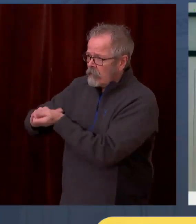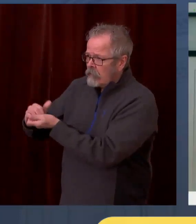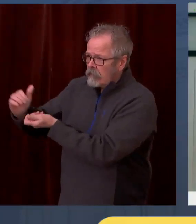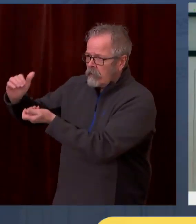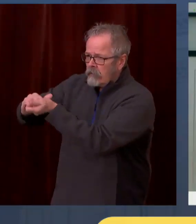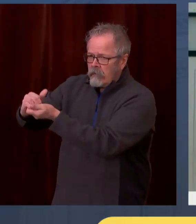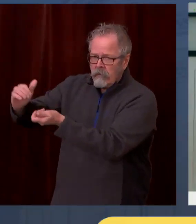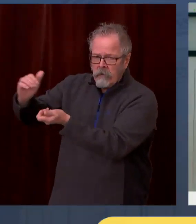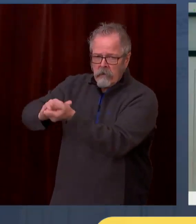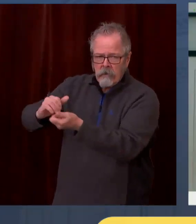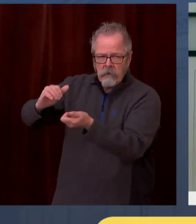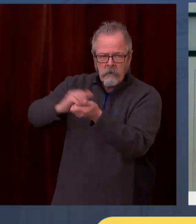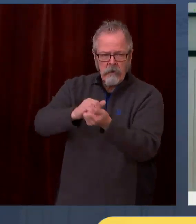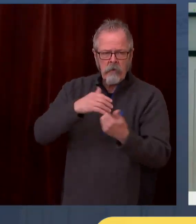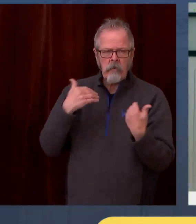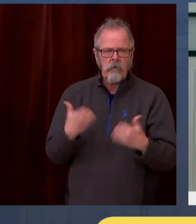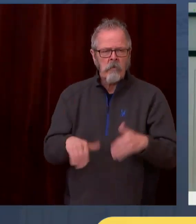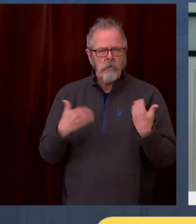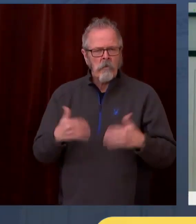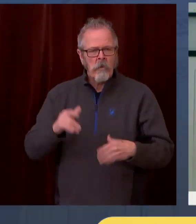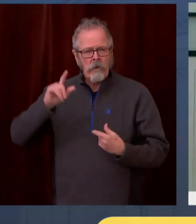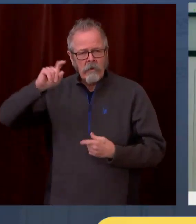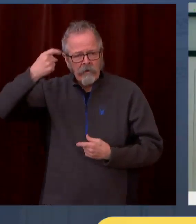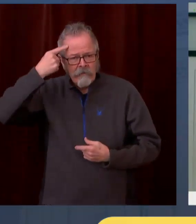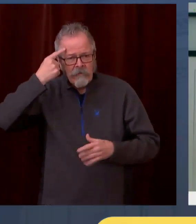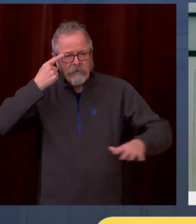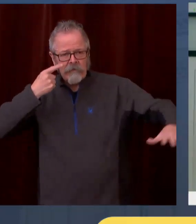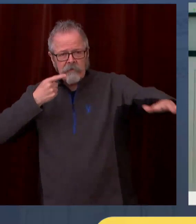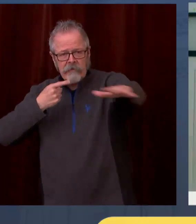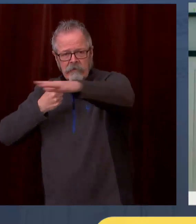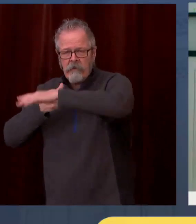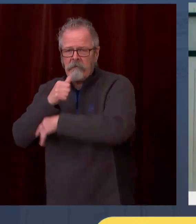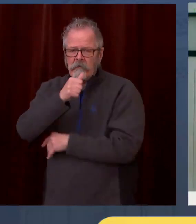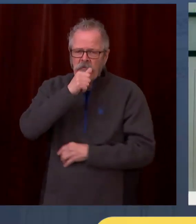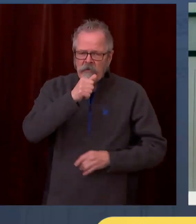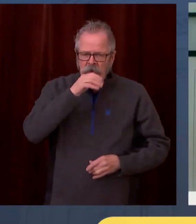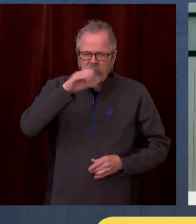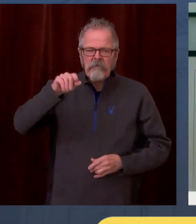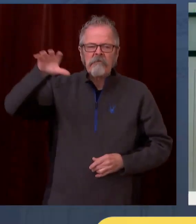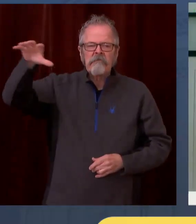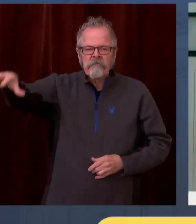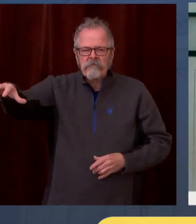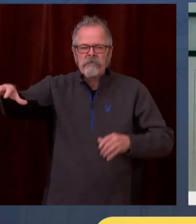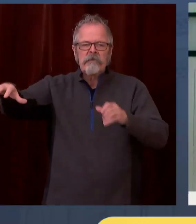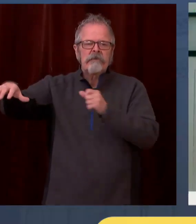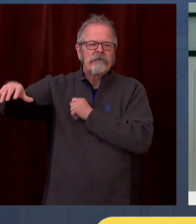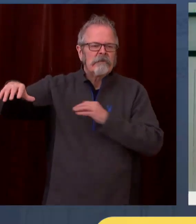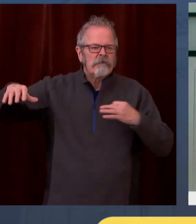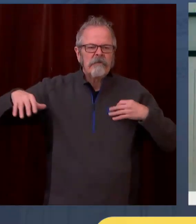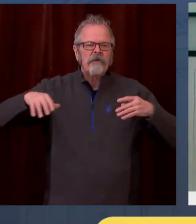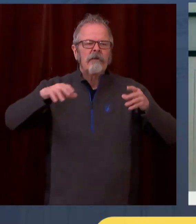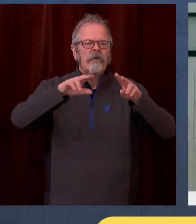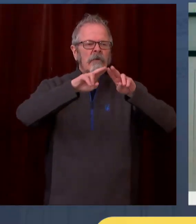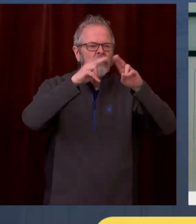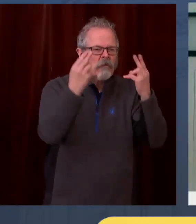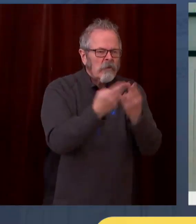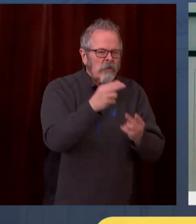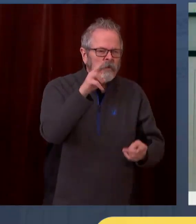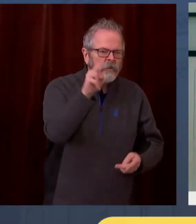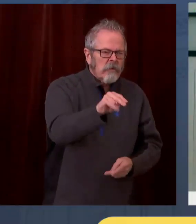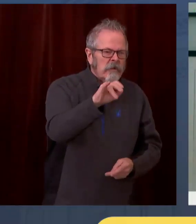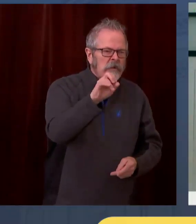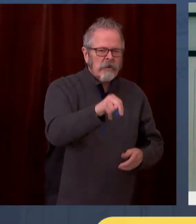absolutely extraordinary. But I'd be remiss if I didn't also recognize the